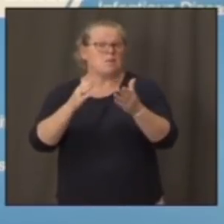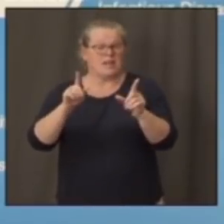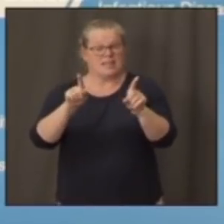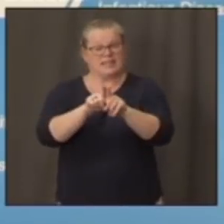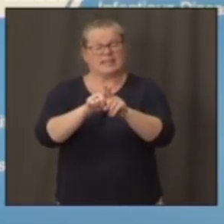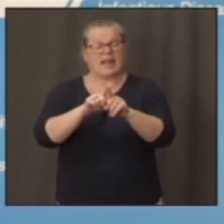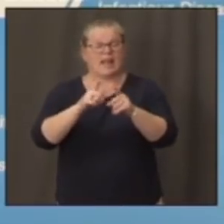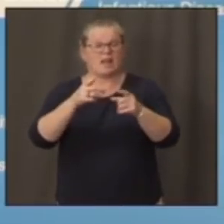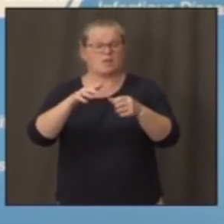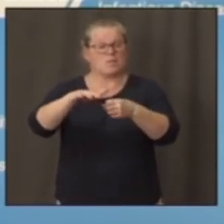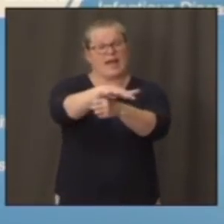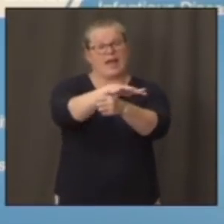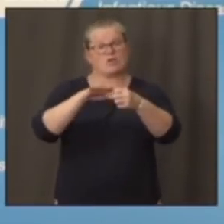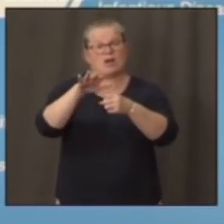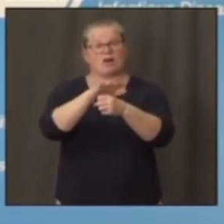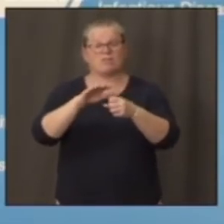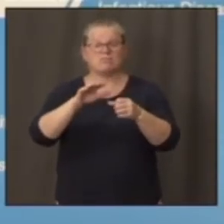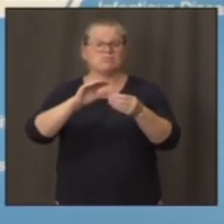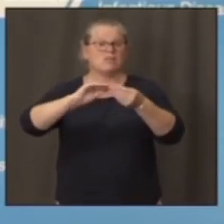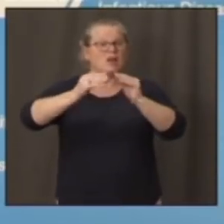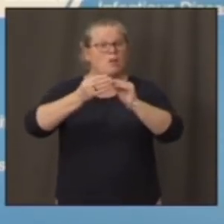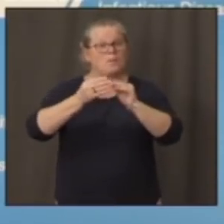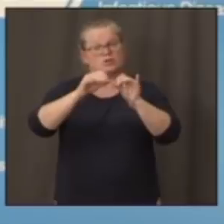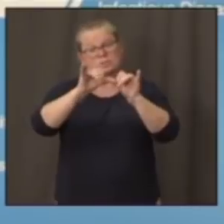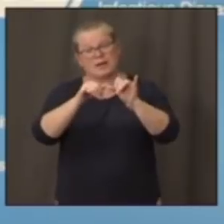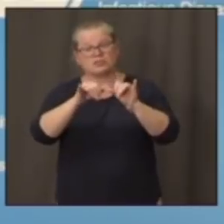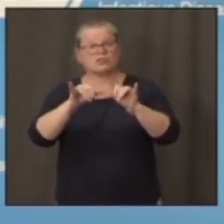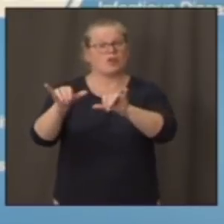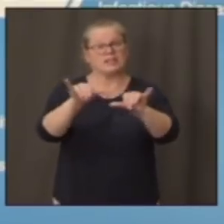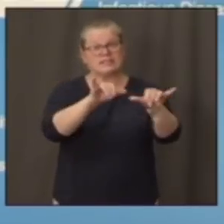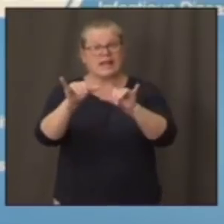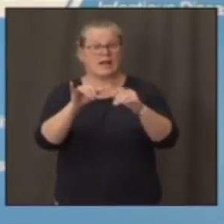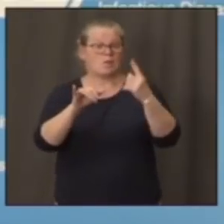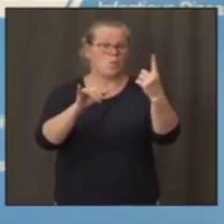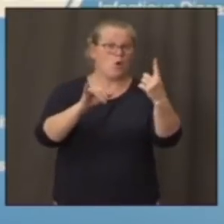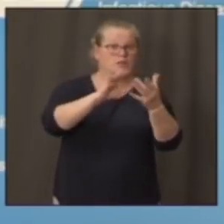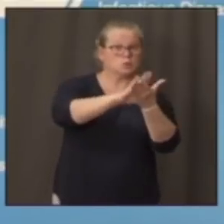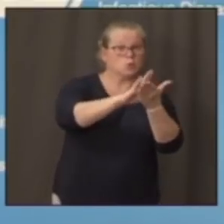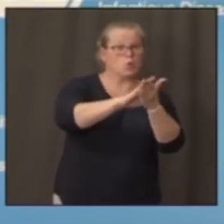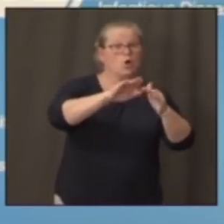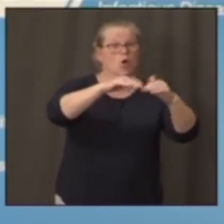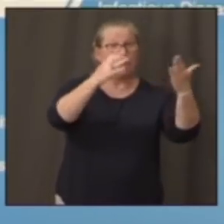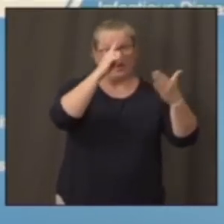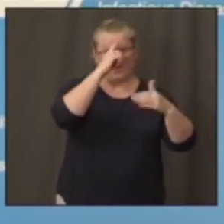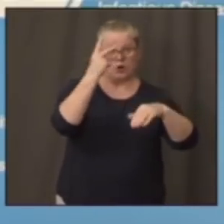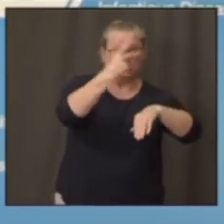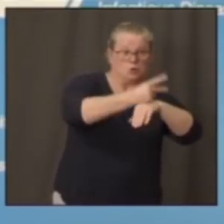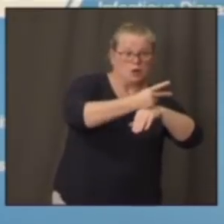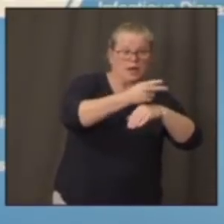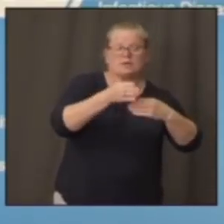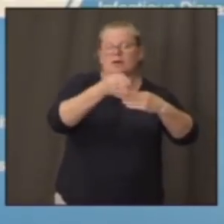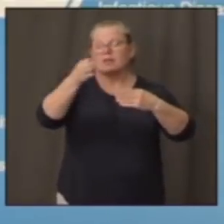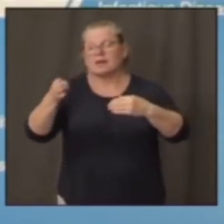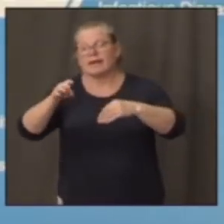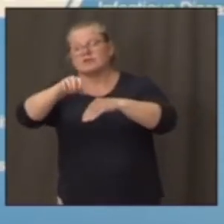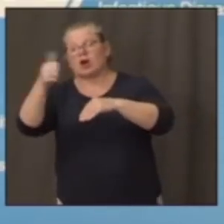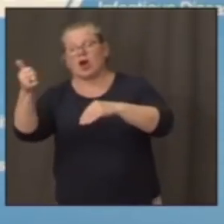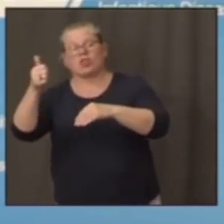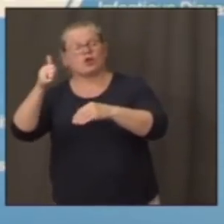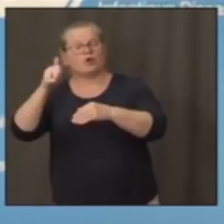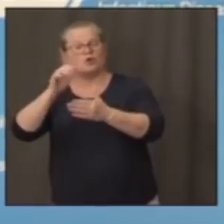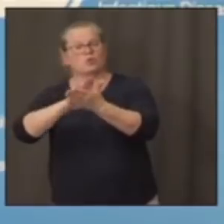two days a week and home three and the next one they're in five days a week. Well, I'm not sure that that's a mixed